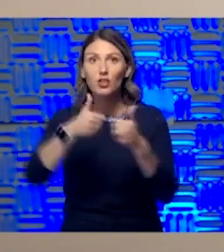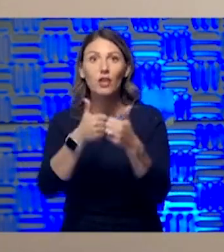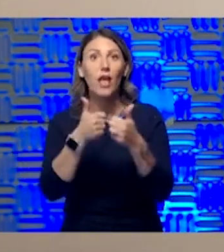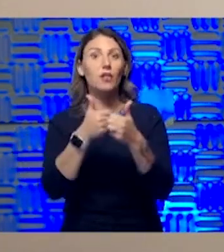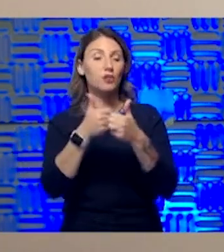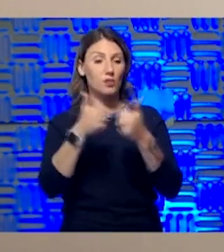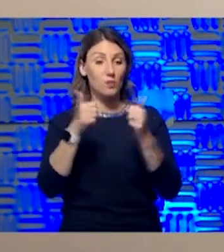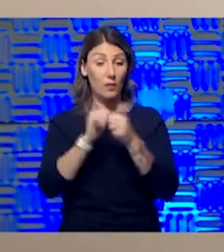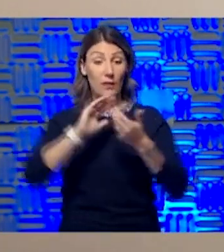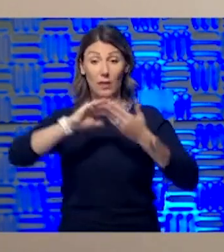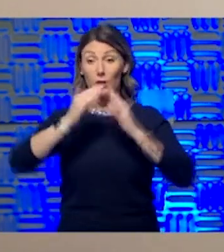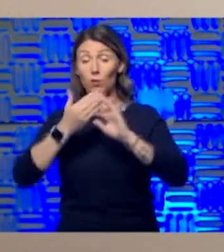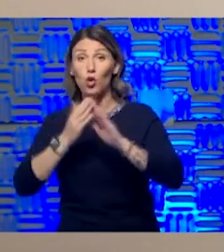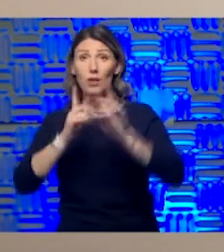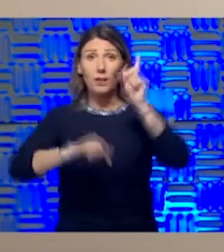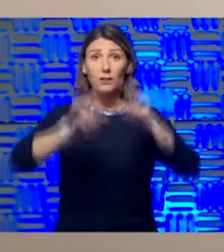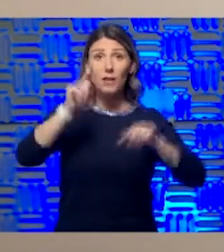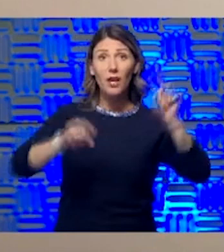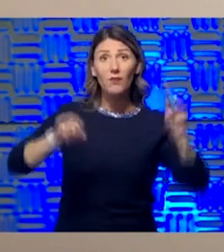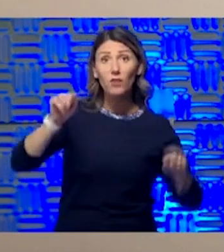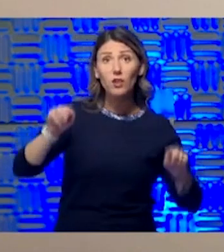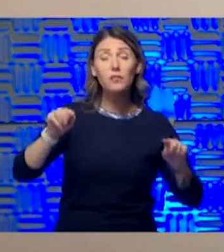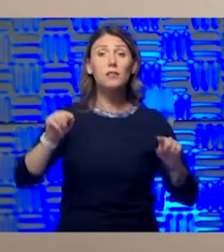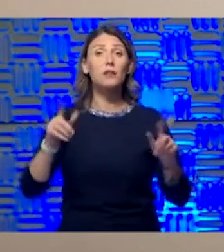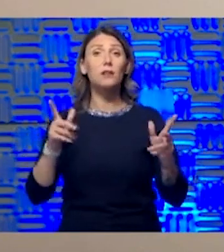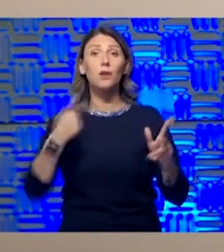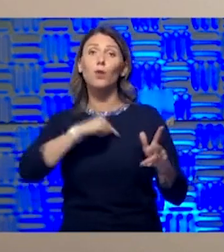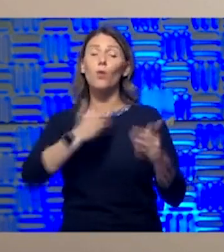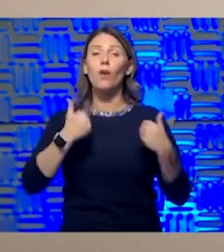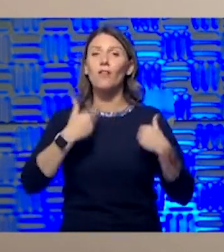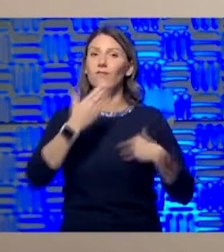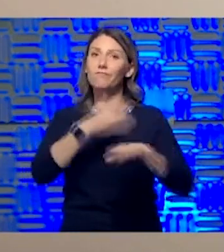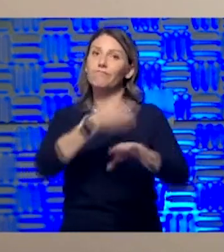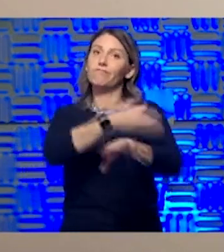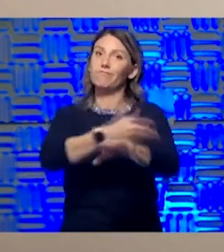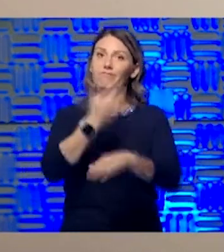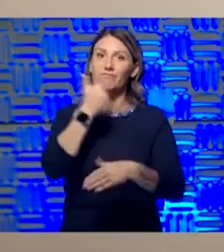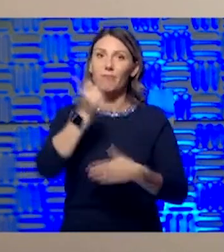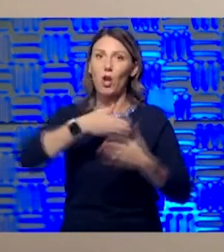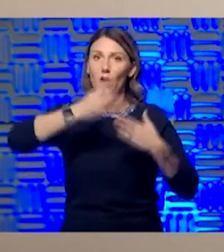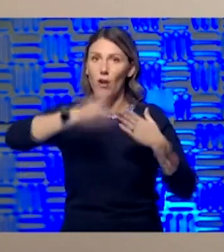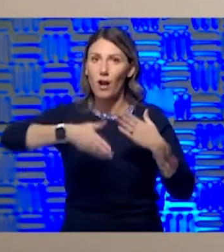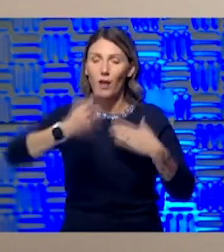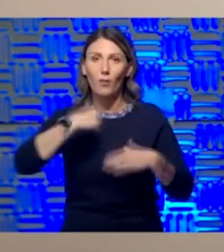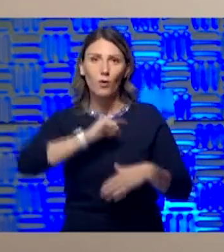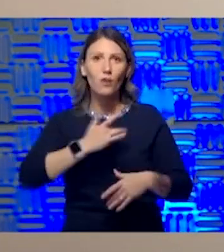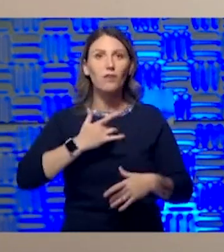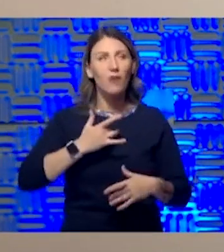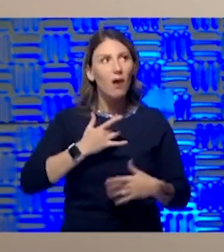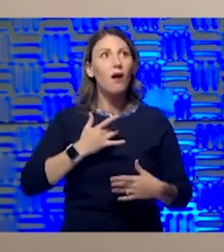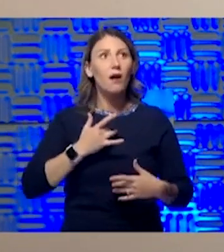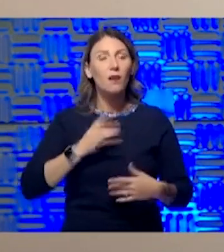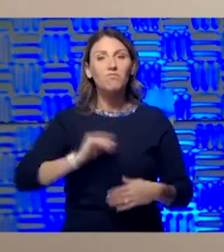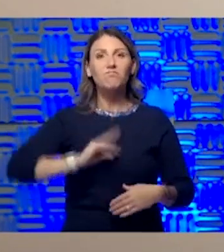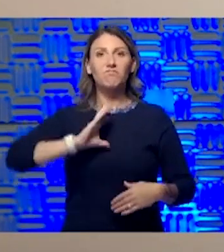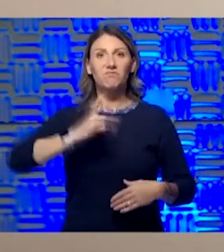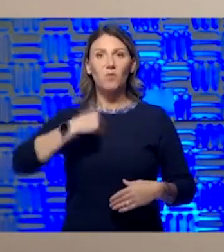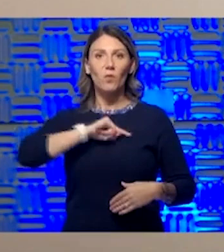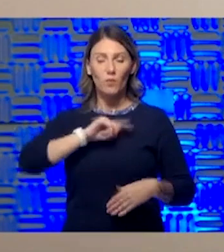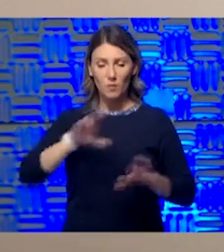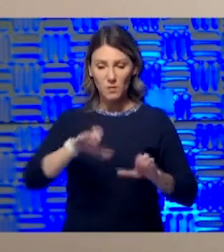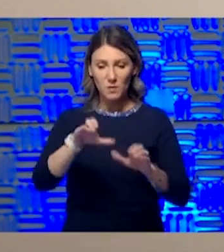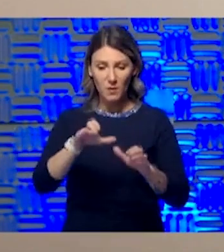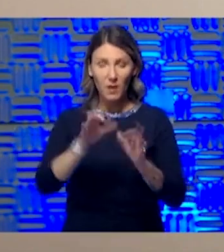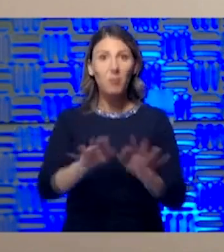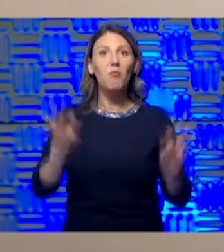diverse pockets in our communities face, we'll have better outcomes and we'll feel like we did some of the important things we should be doing all the